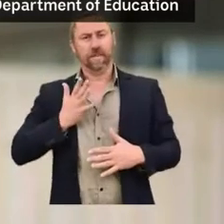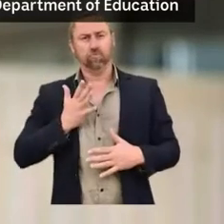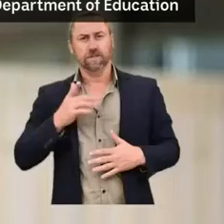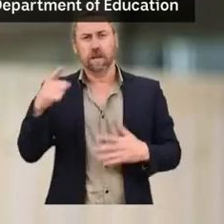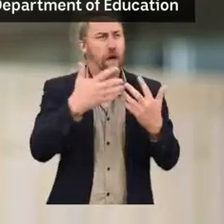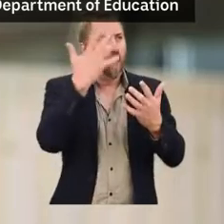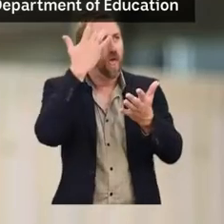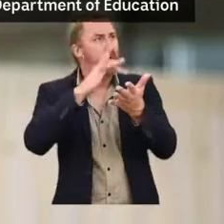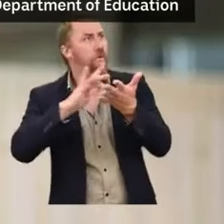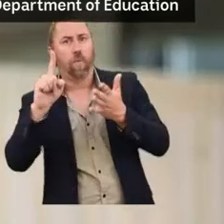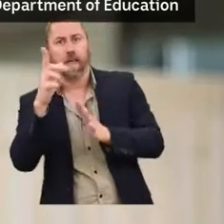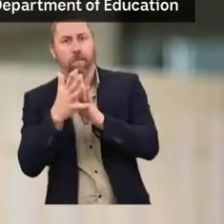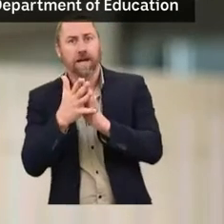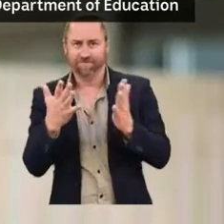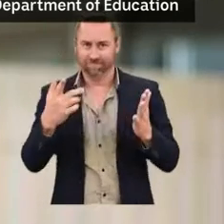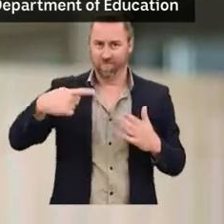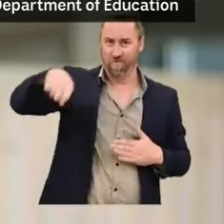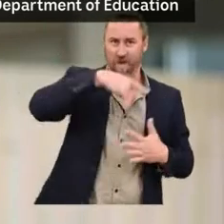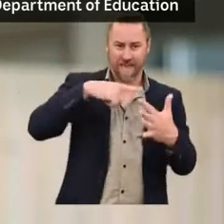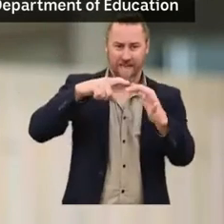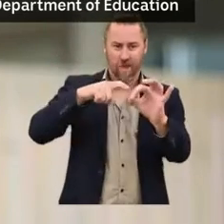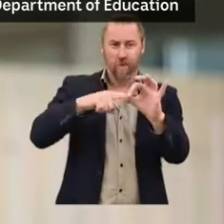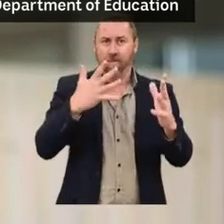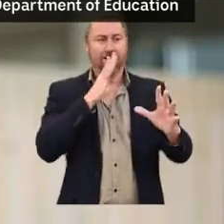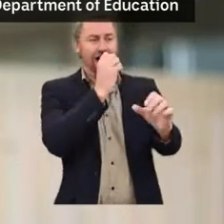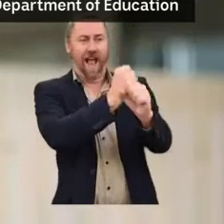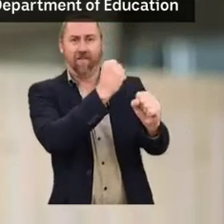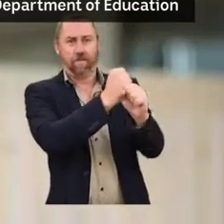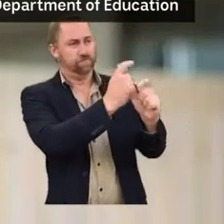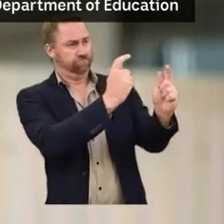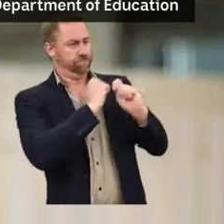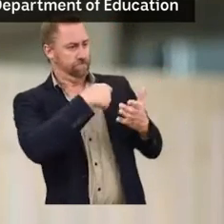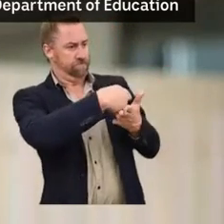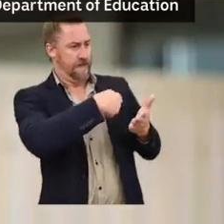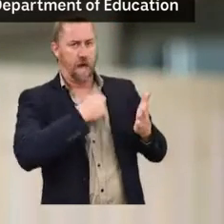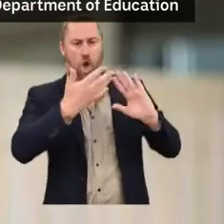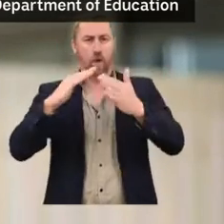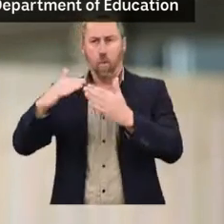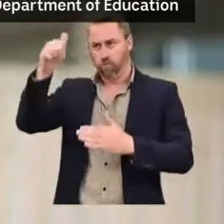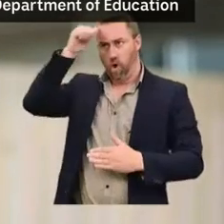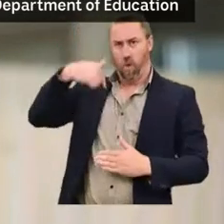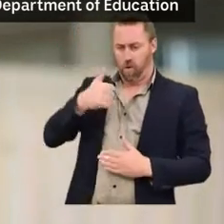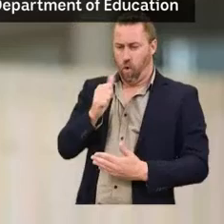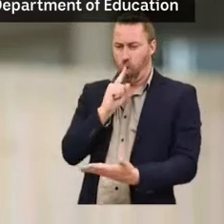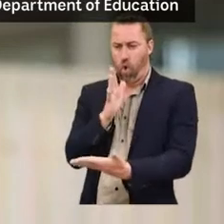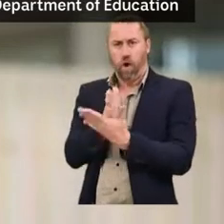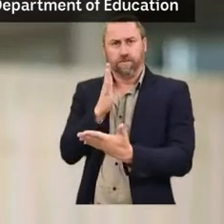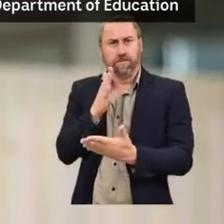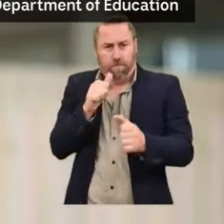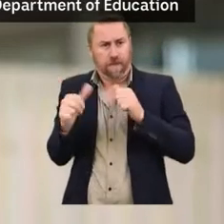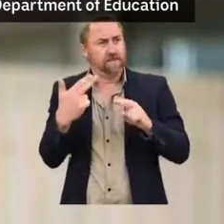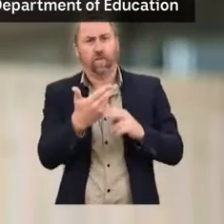As departmental employees, we are entrusted by the government and the community to work on their behalf and in the public interest.